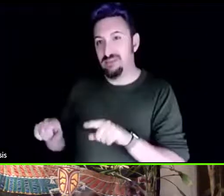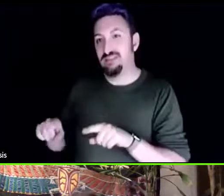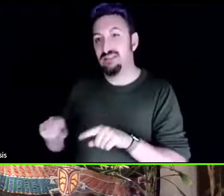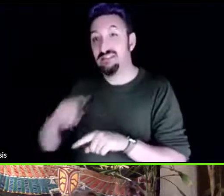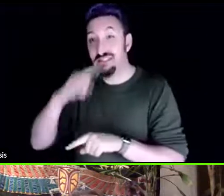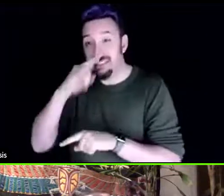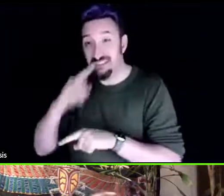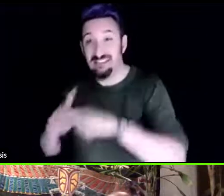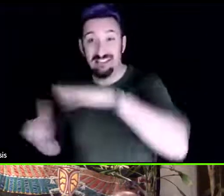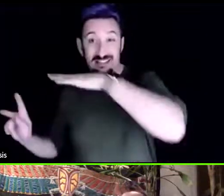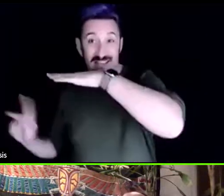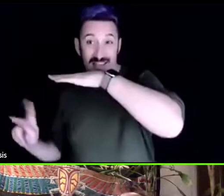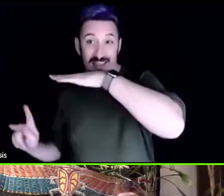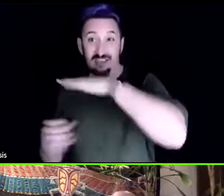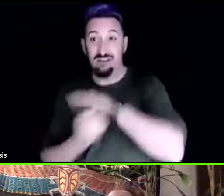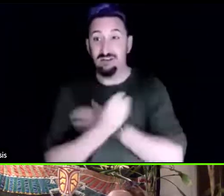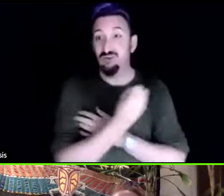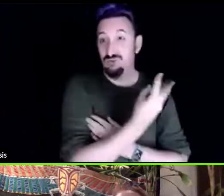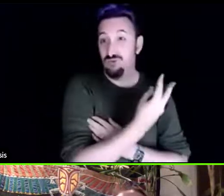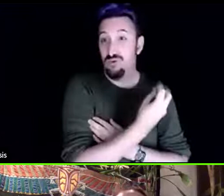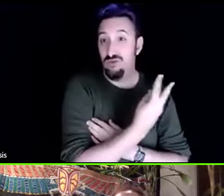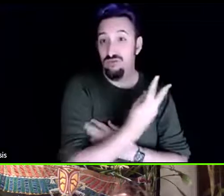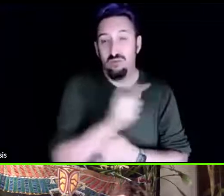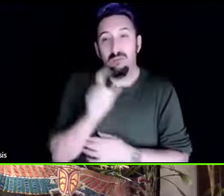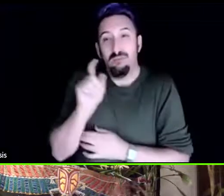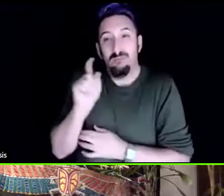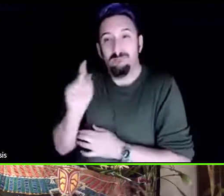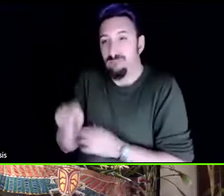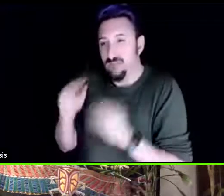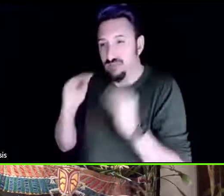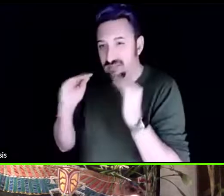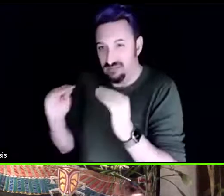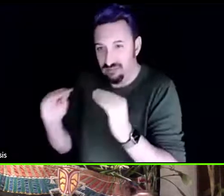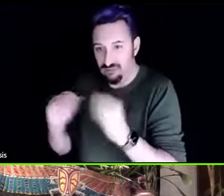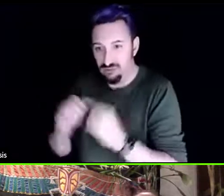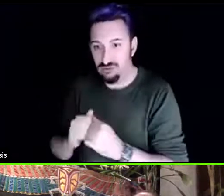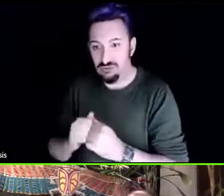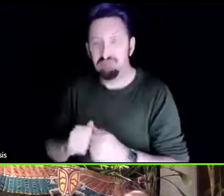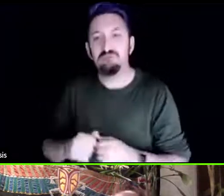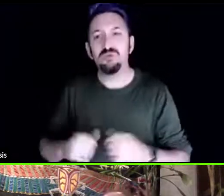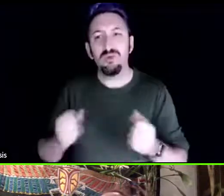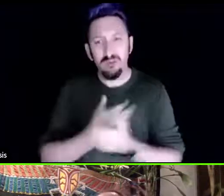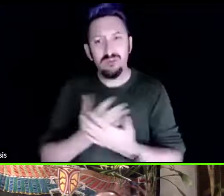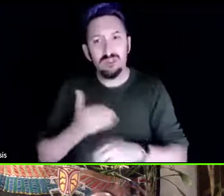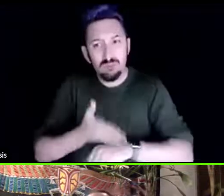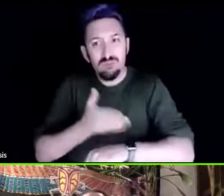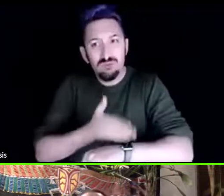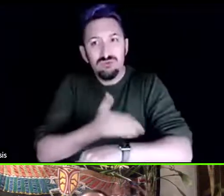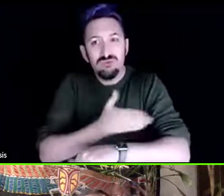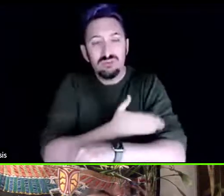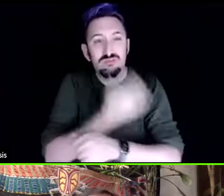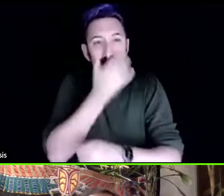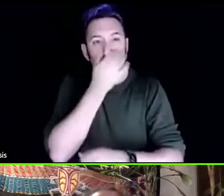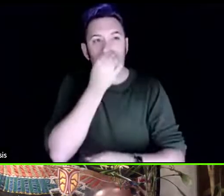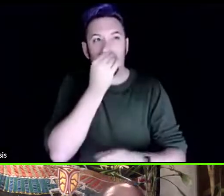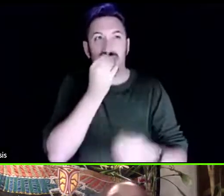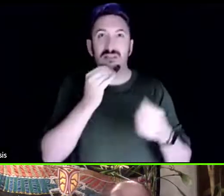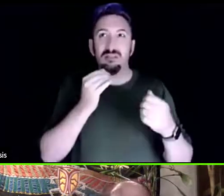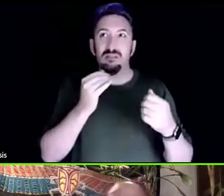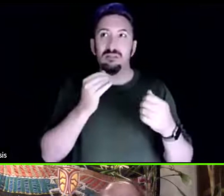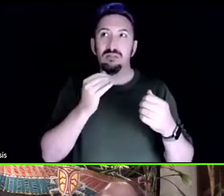along and the community support and the growth of the kids is kind of now not to be denied